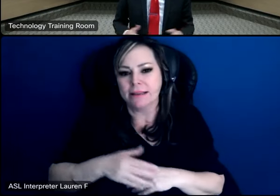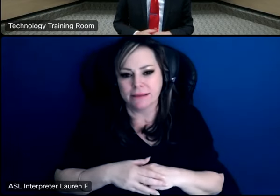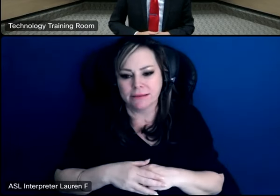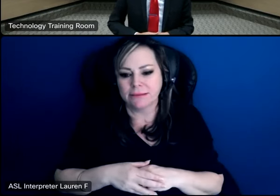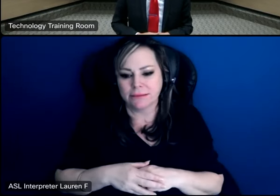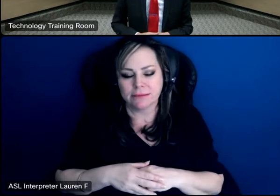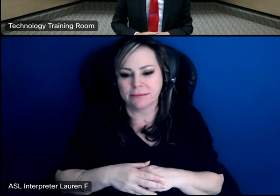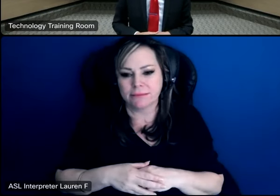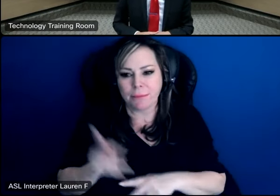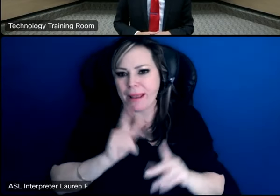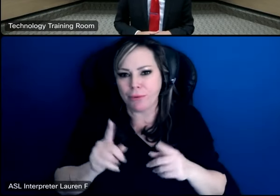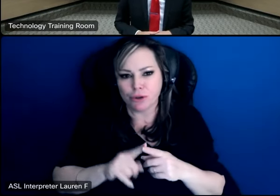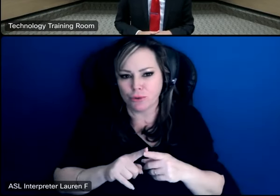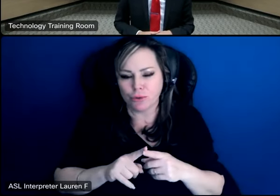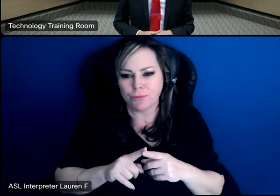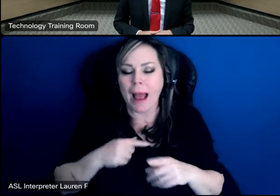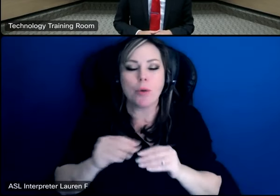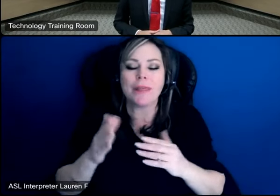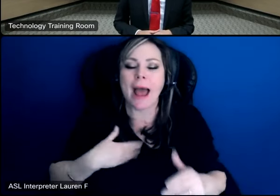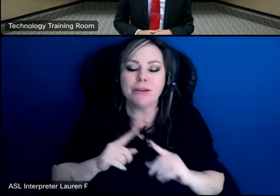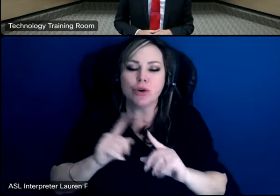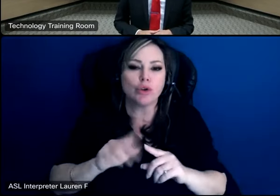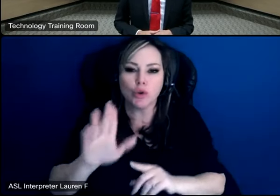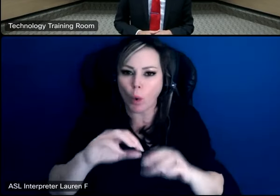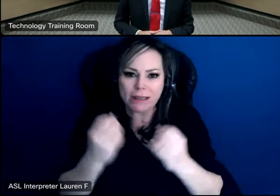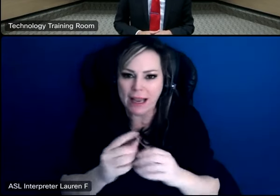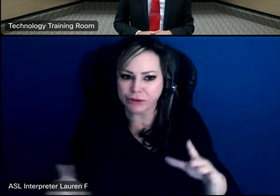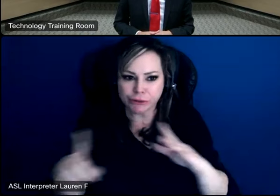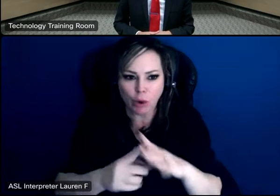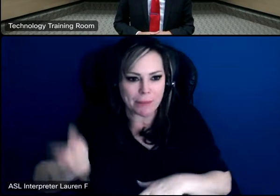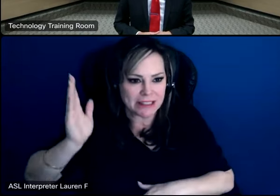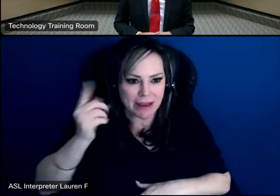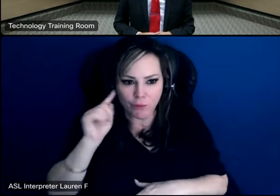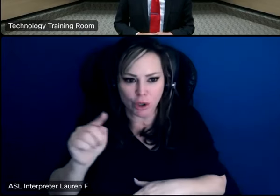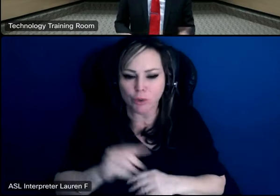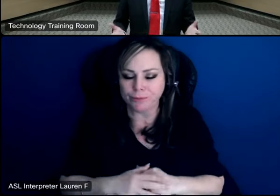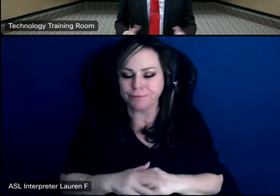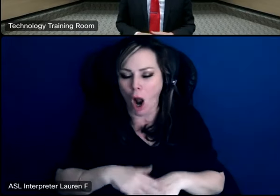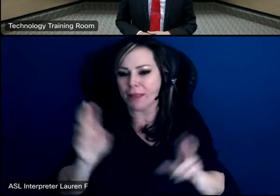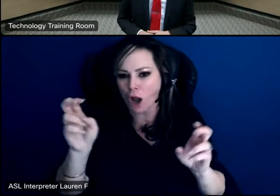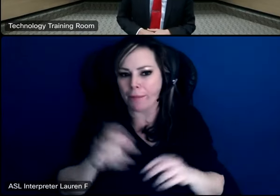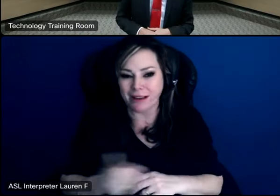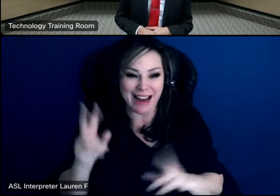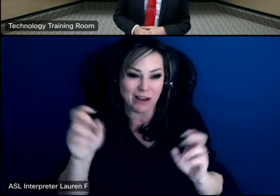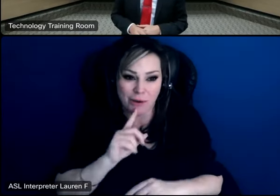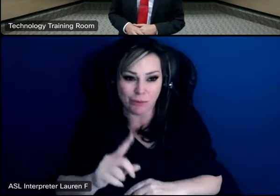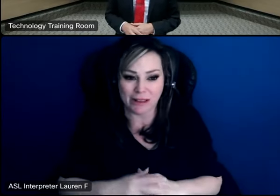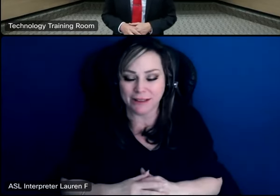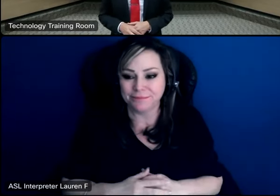happy to come to to your organizations as well if you'd like me to speak further on this topic or any topic really